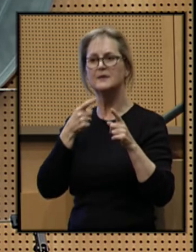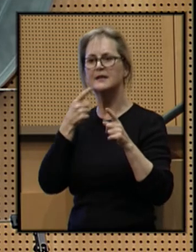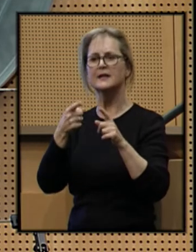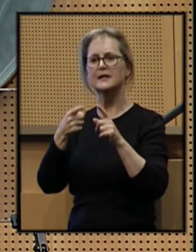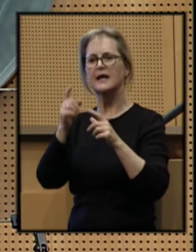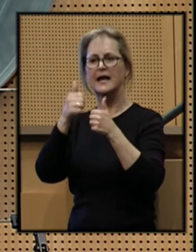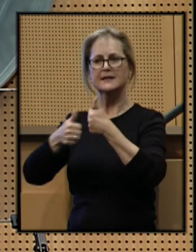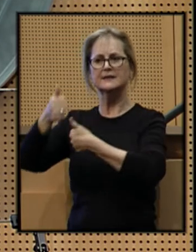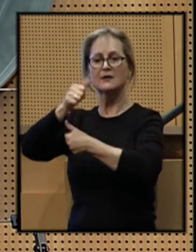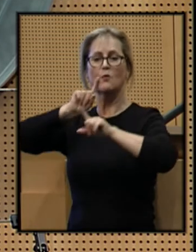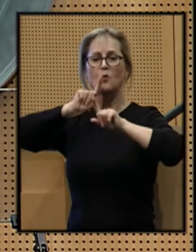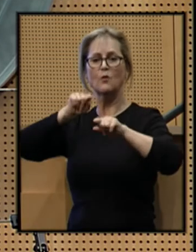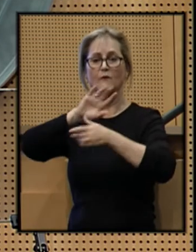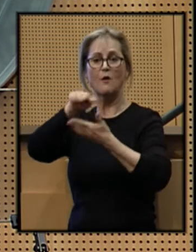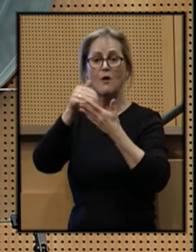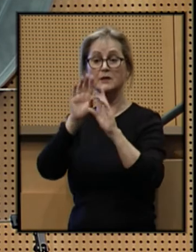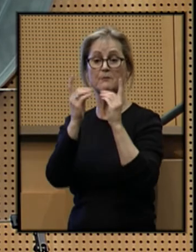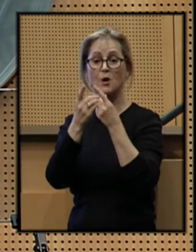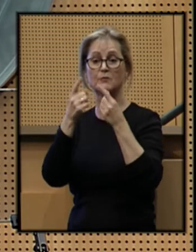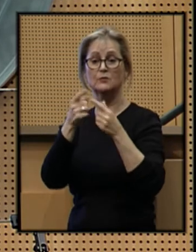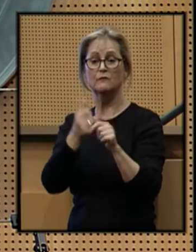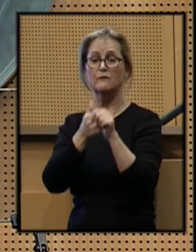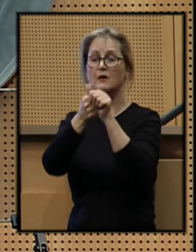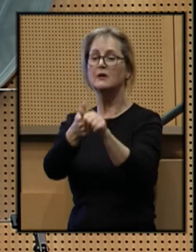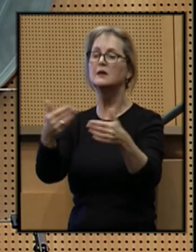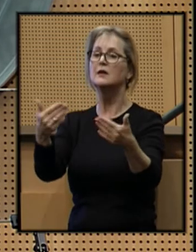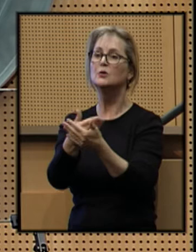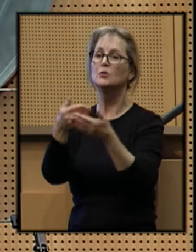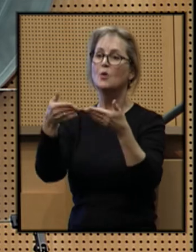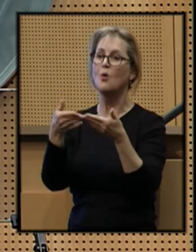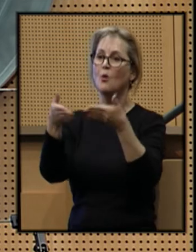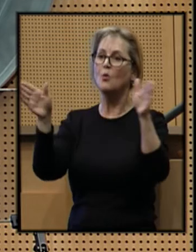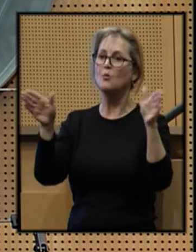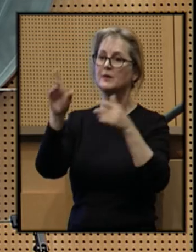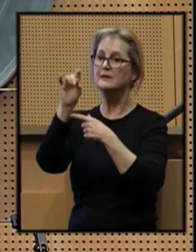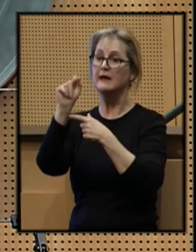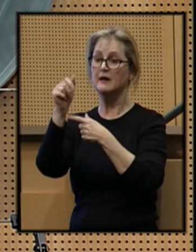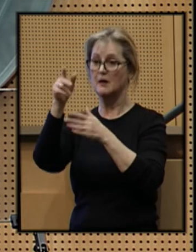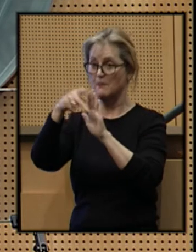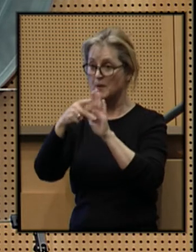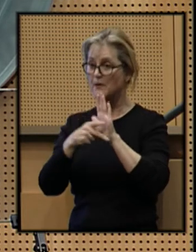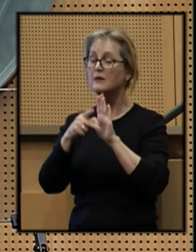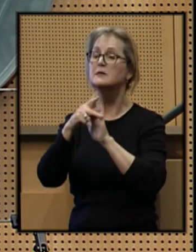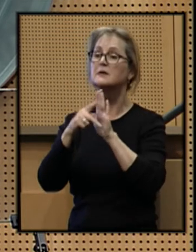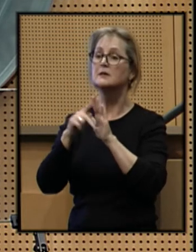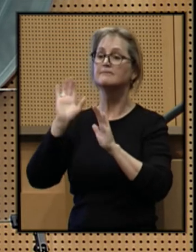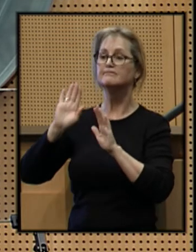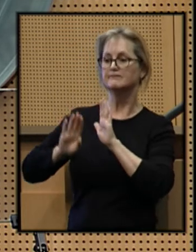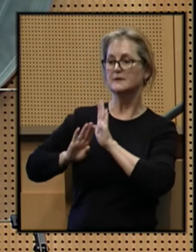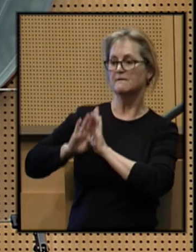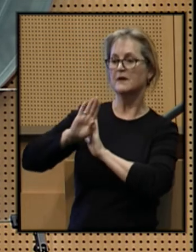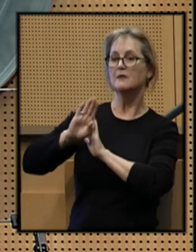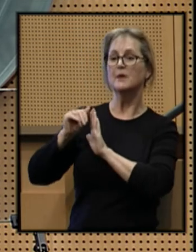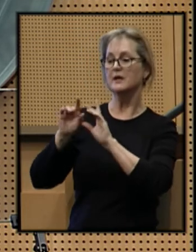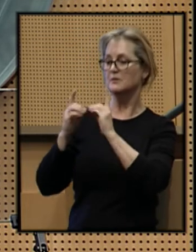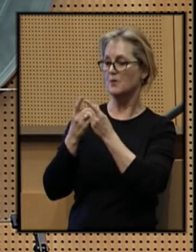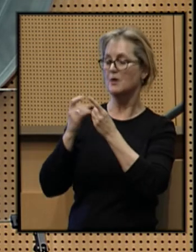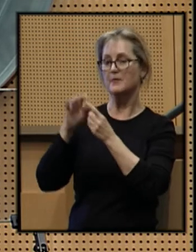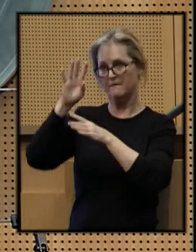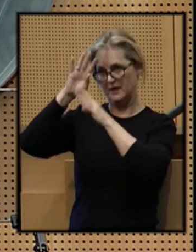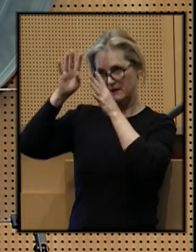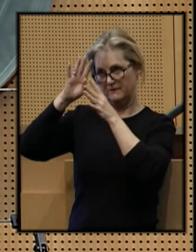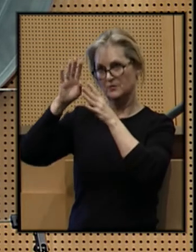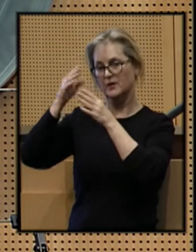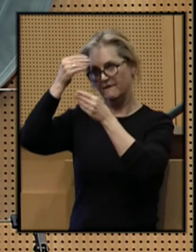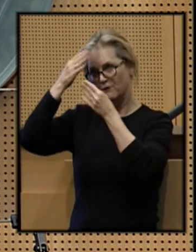order for all departments to follow a new open data policy that was developed by our Department of Innovative